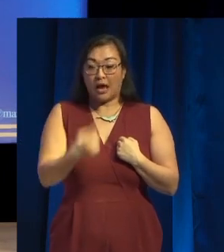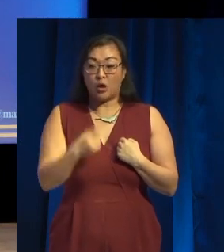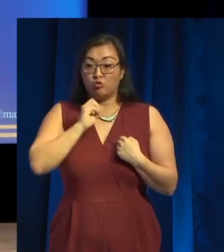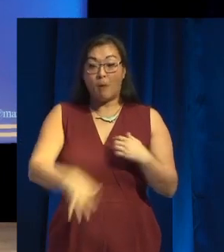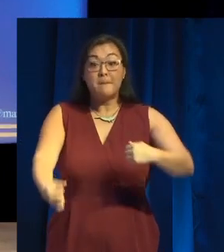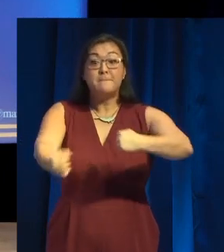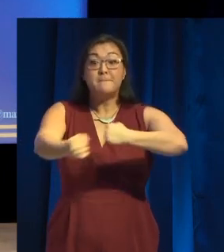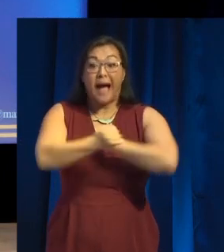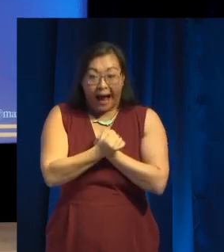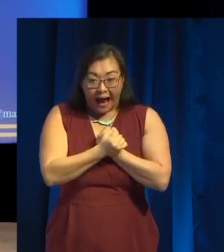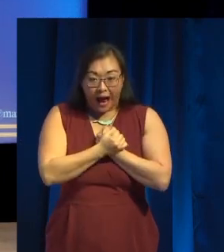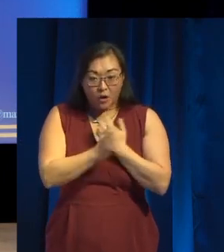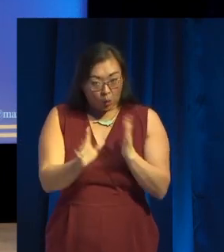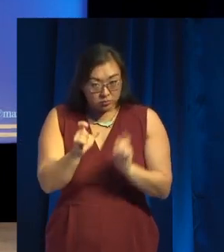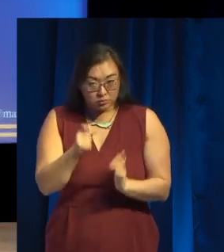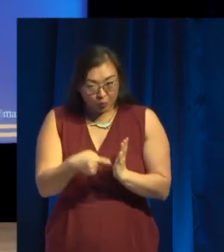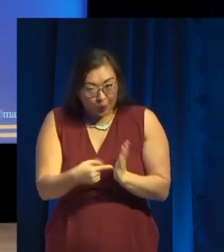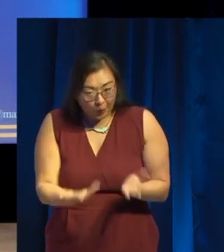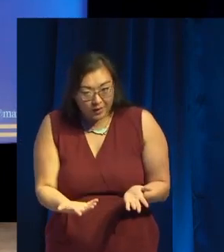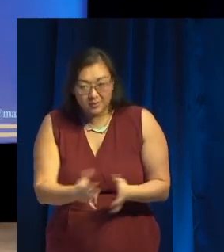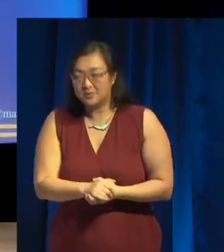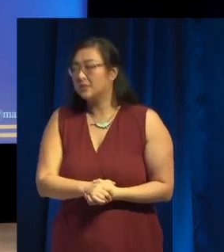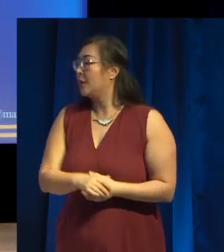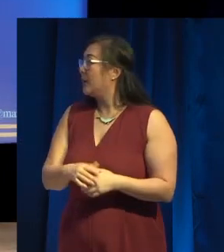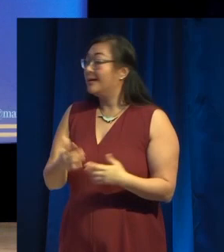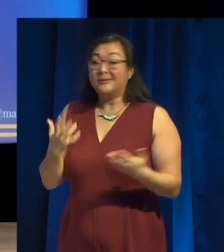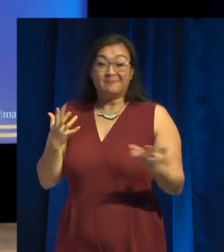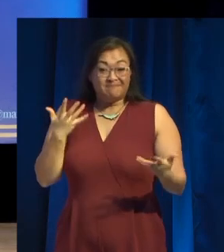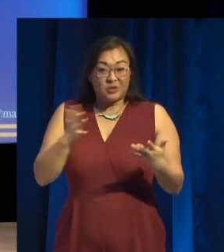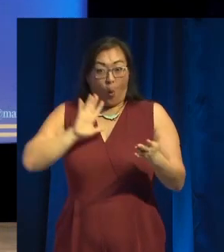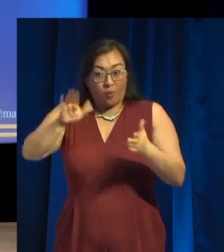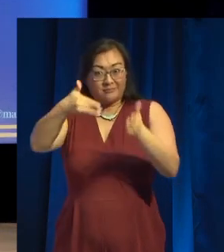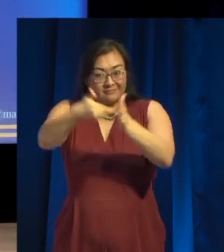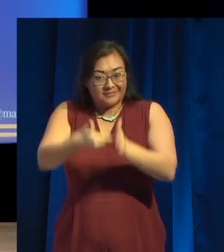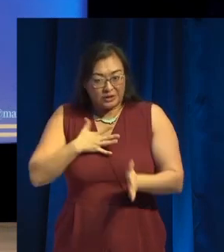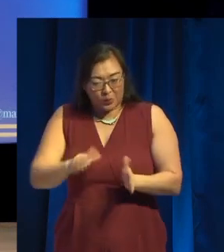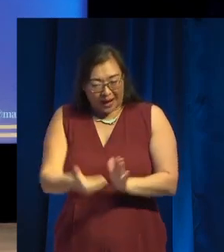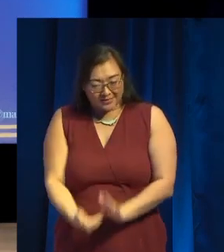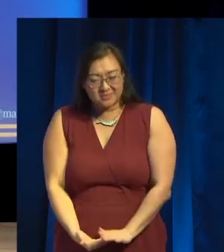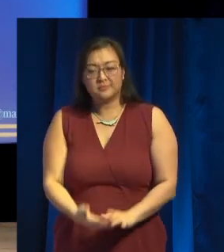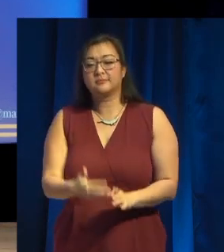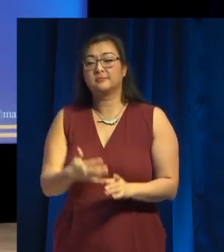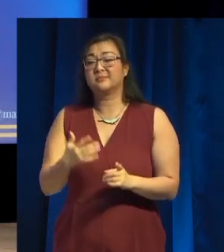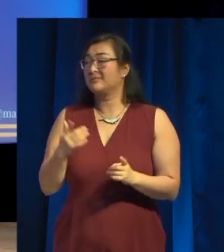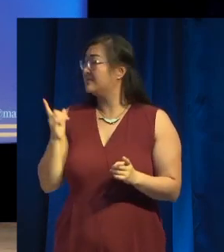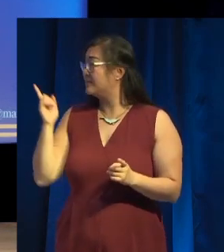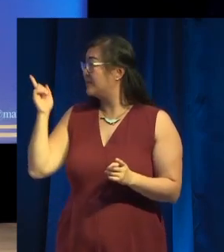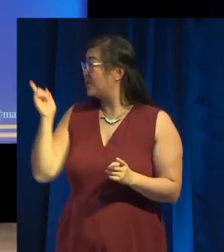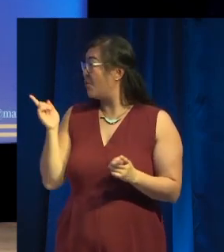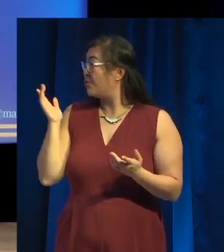So, the game, as we said, is fairly simple. These are pretty much every verb in the system. Look inventory, get, drop, use, give.